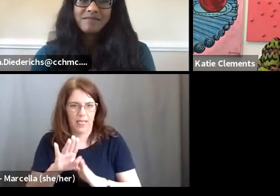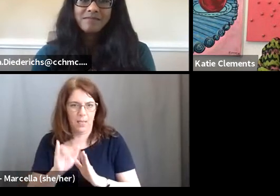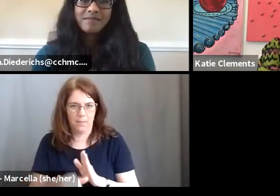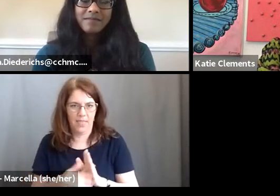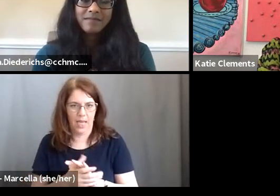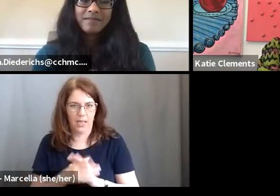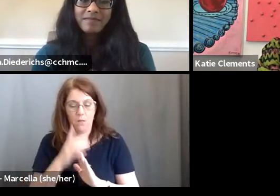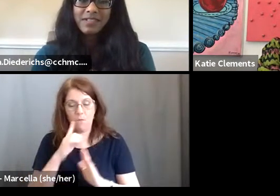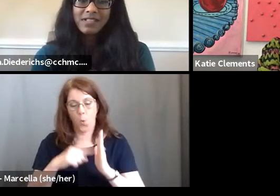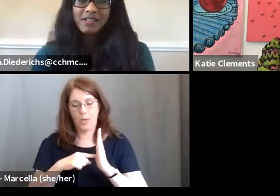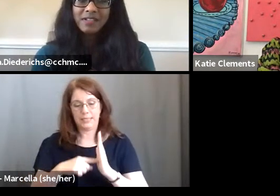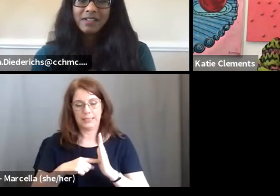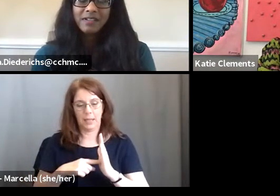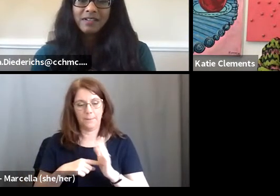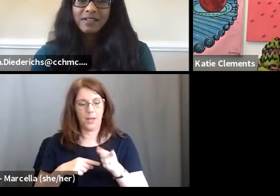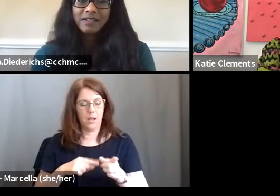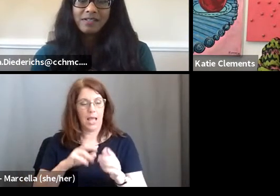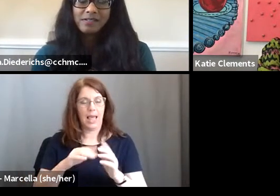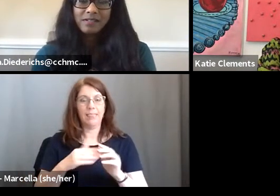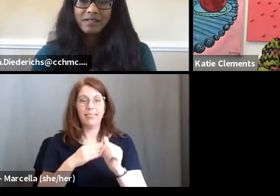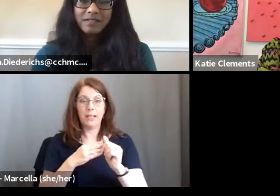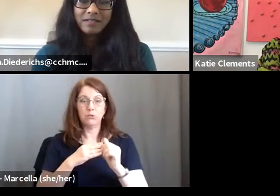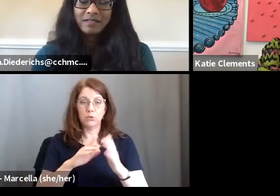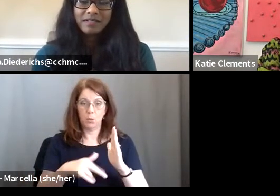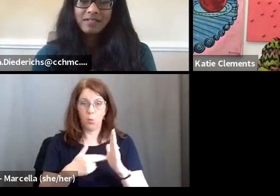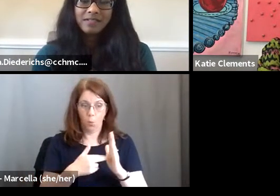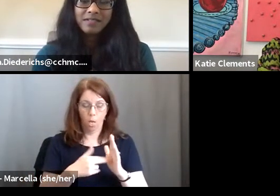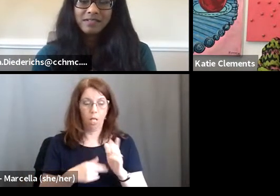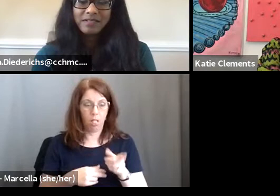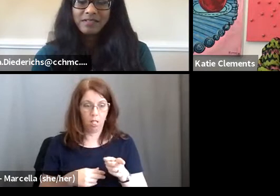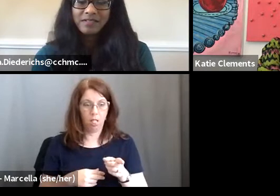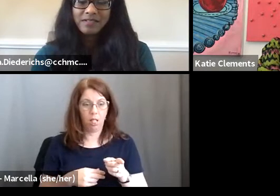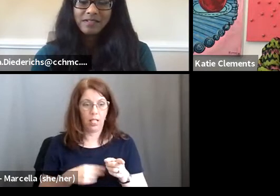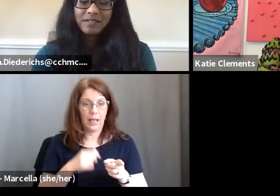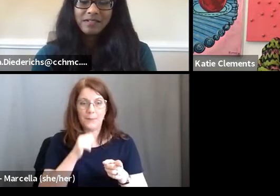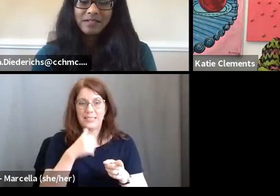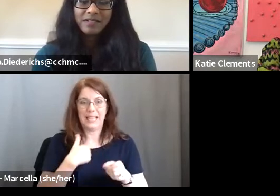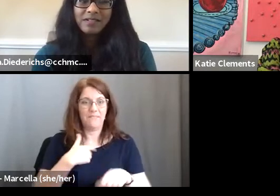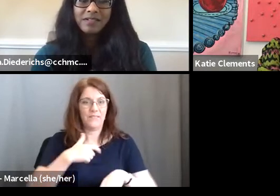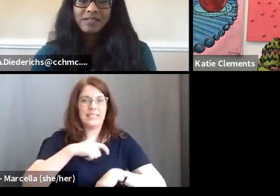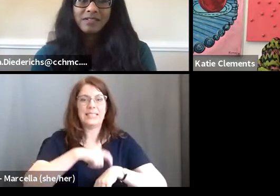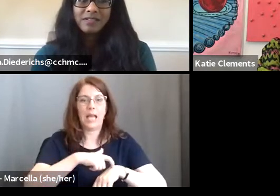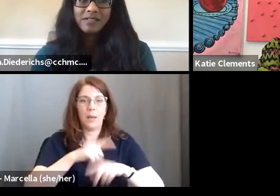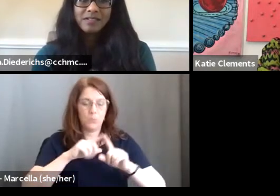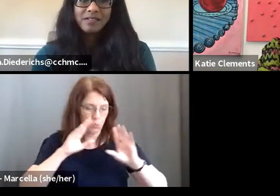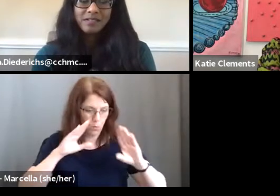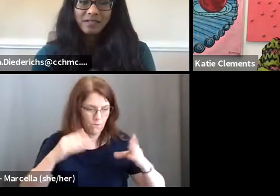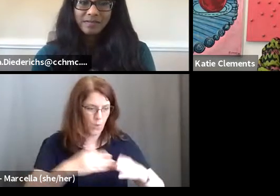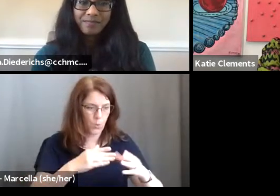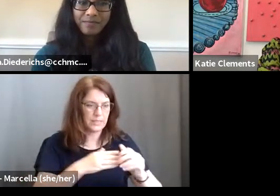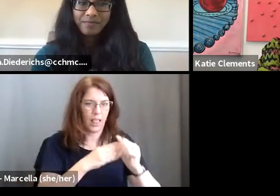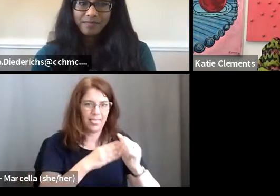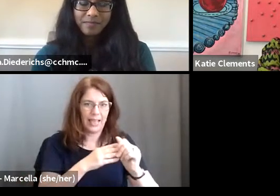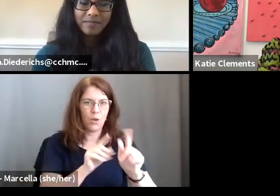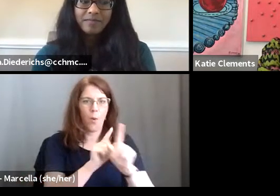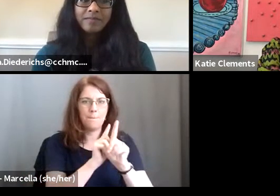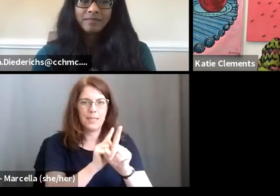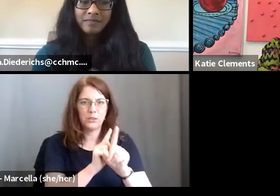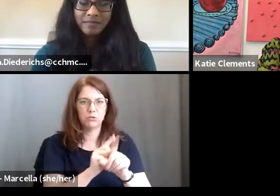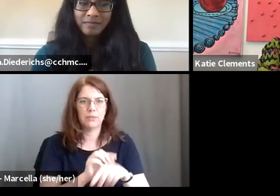for example, she's in a leadership role and, um, doesn't have the time to focus on leading or mentoring.